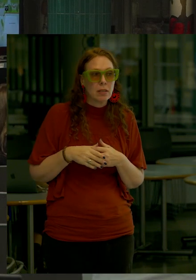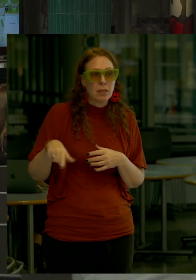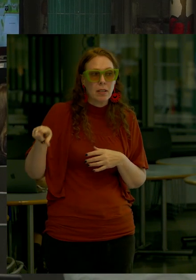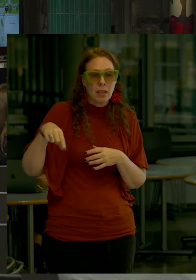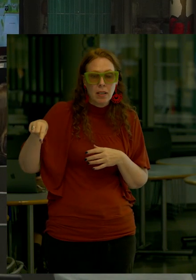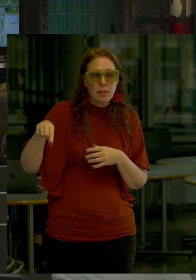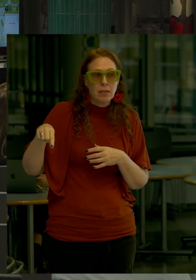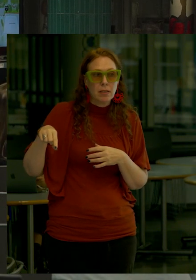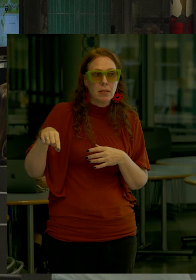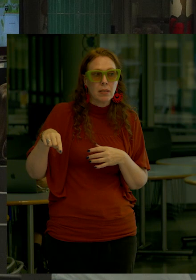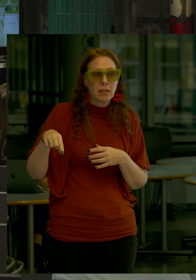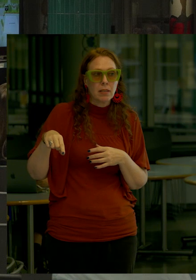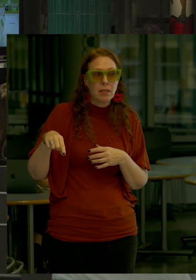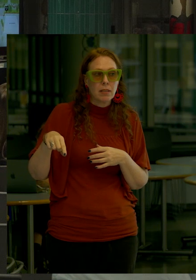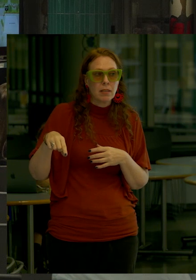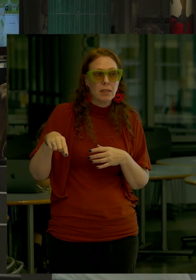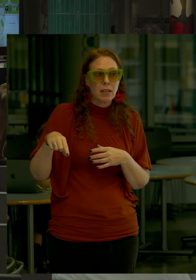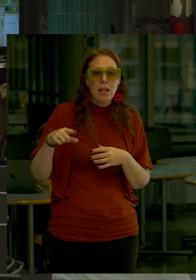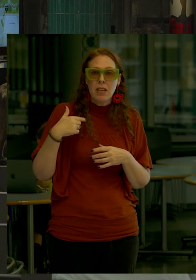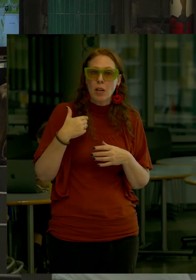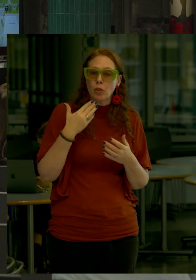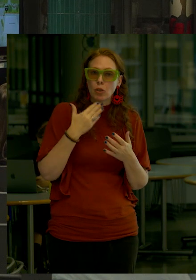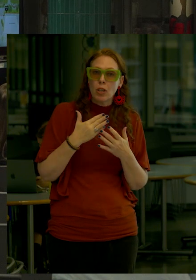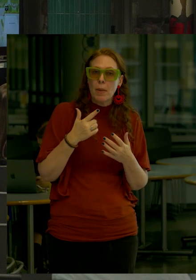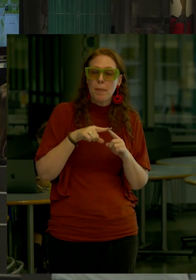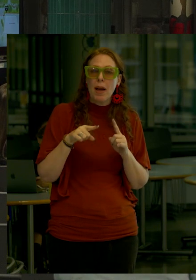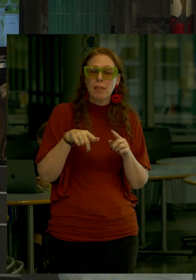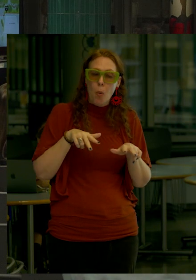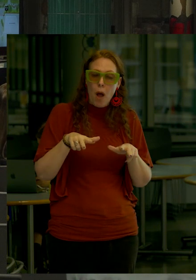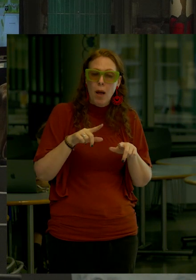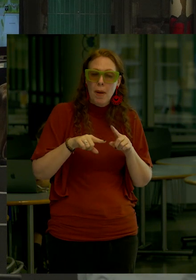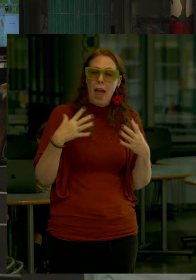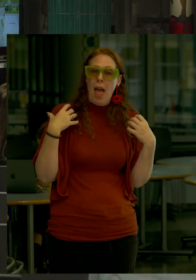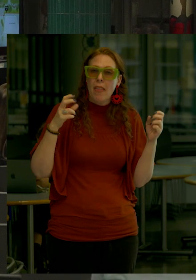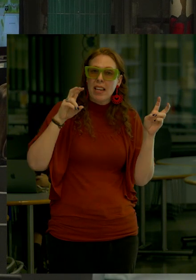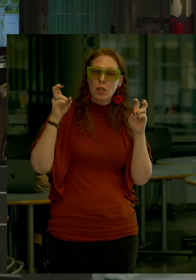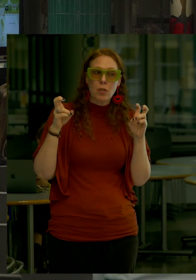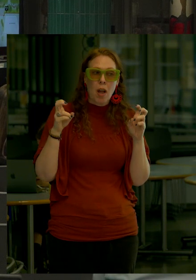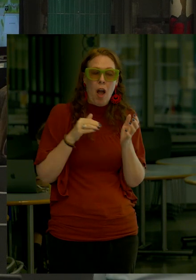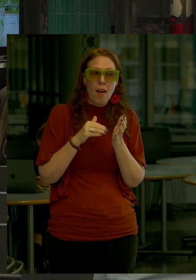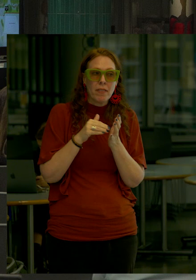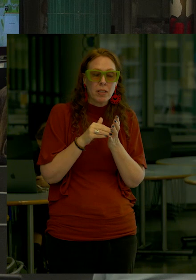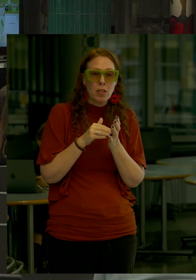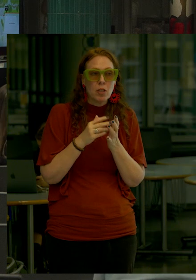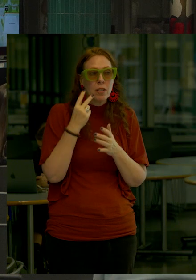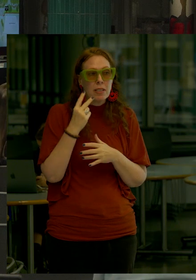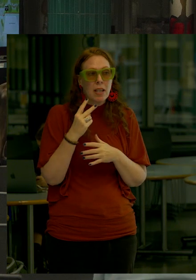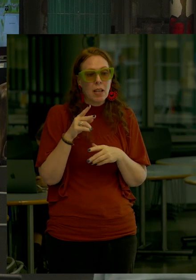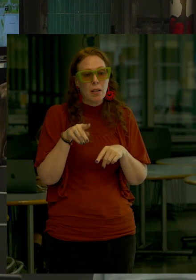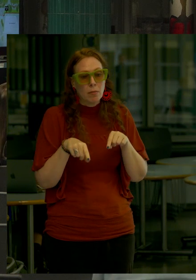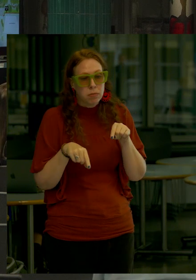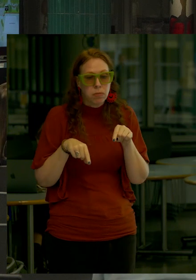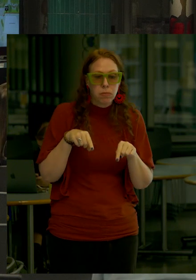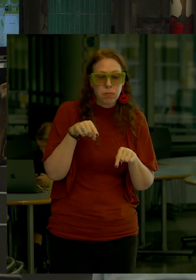are They look good, but they have health issues So a lot of times when you see the people